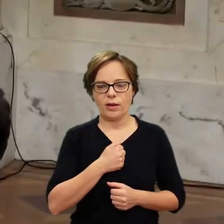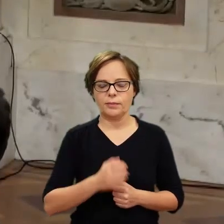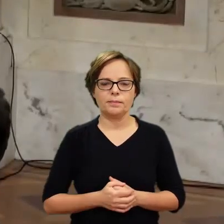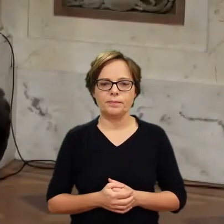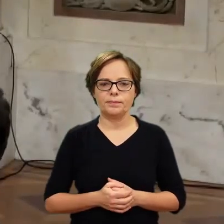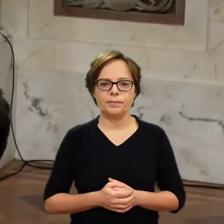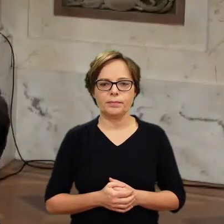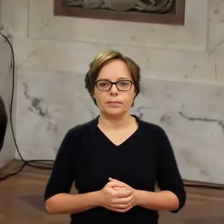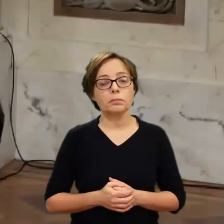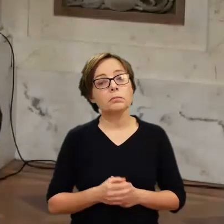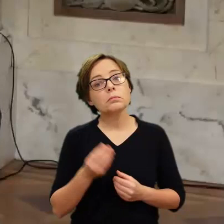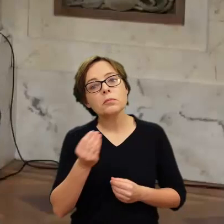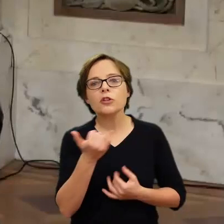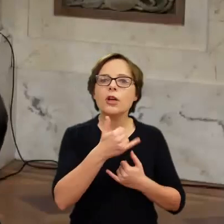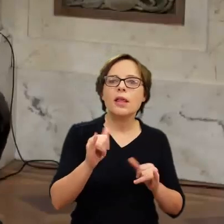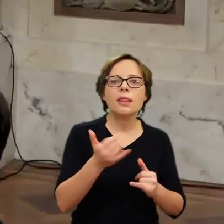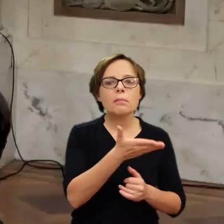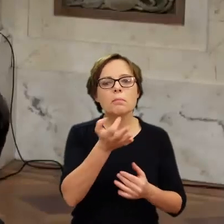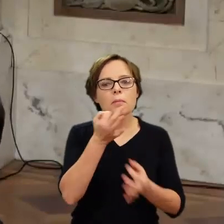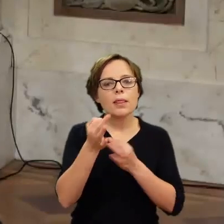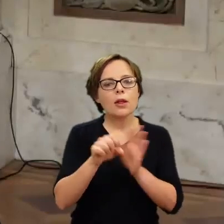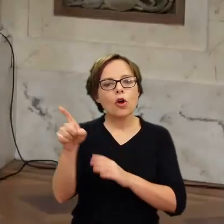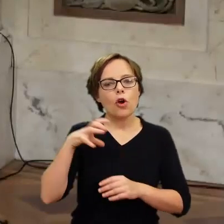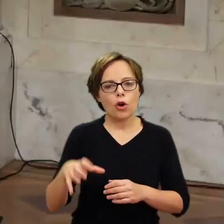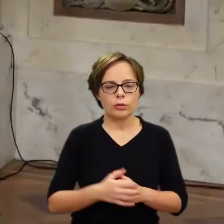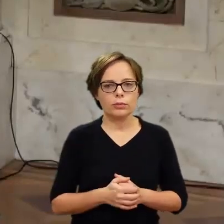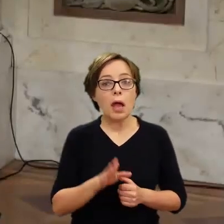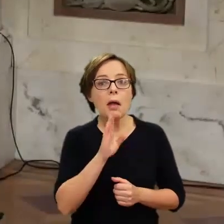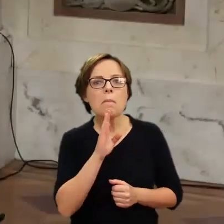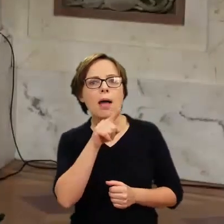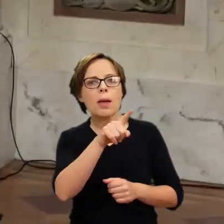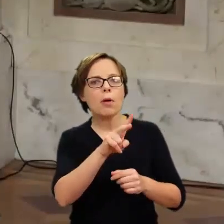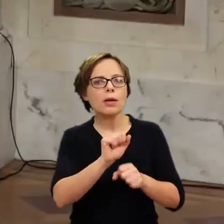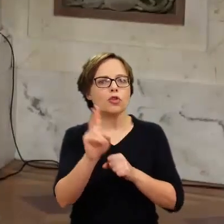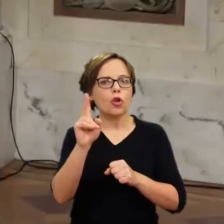Do you have any other questions to our guests? I think there's a question down there.